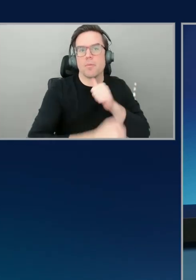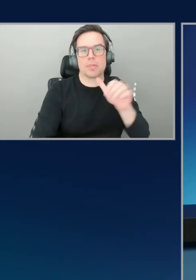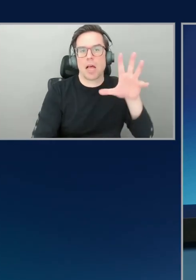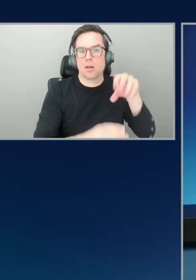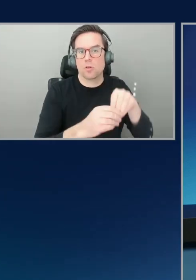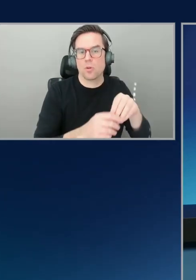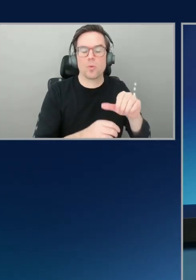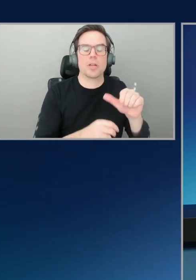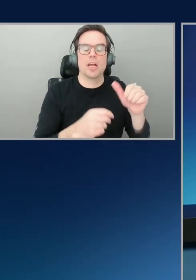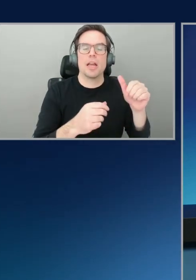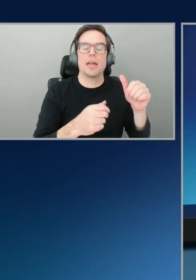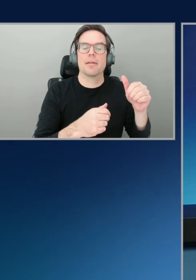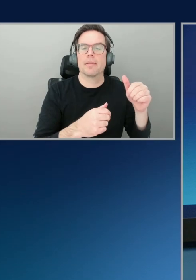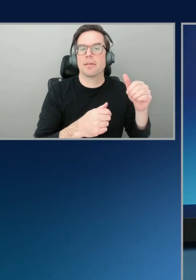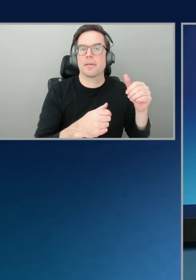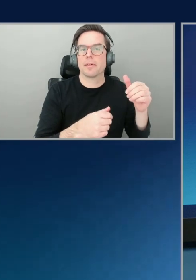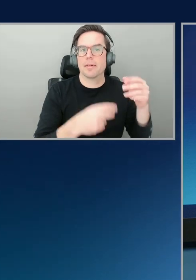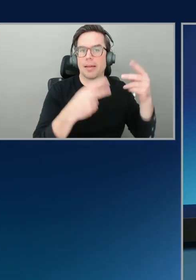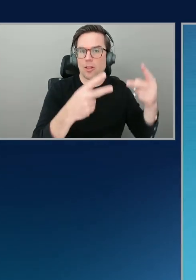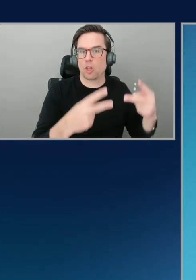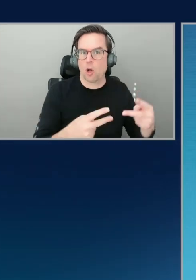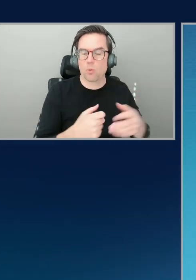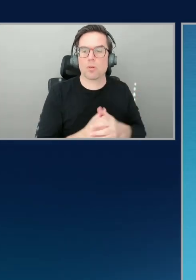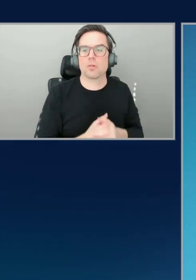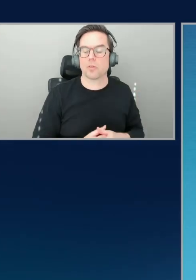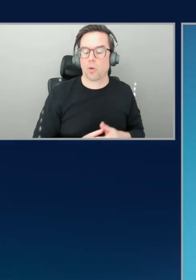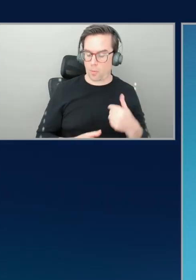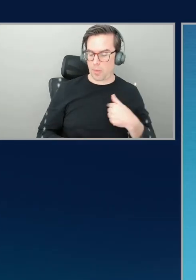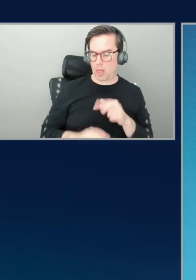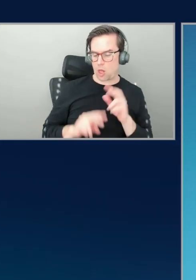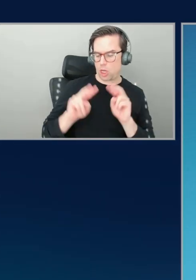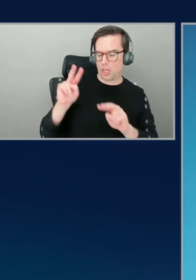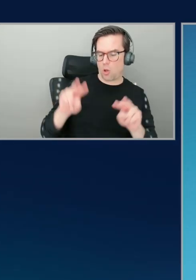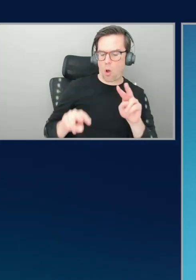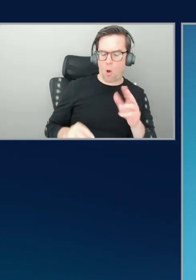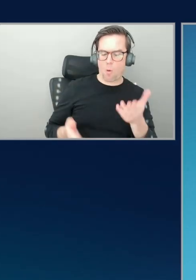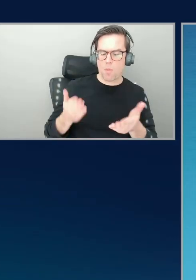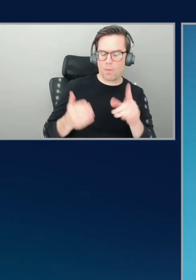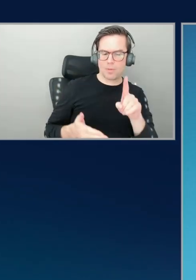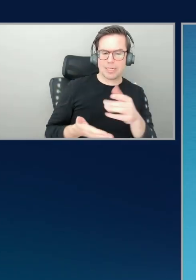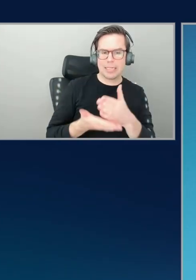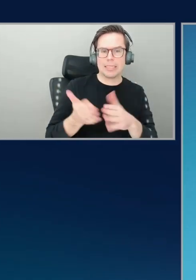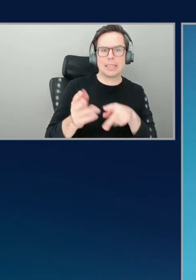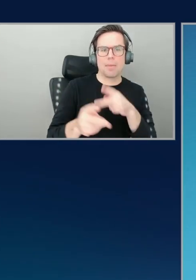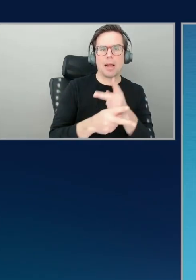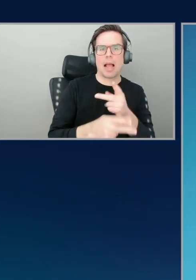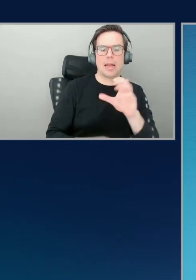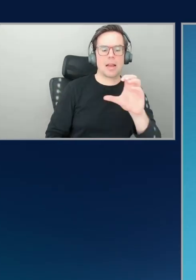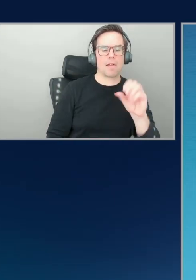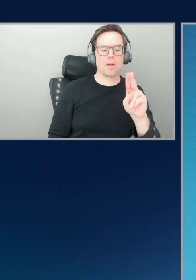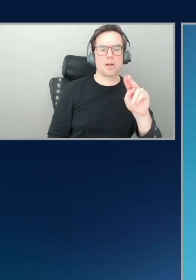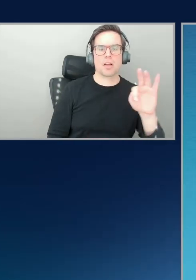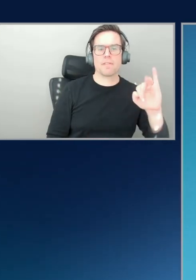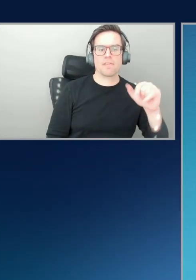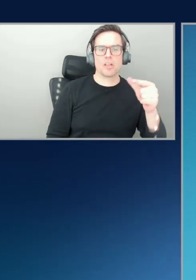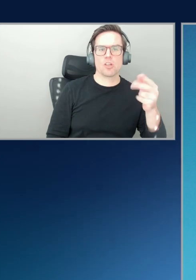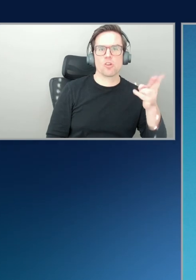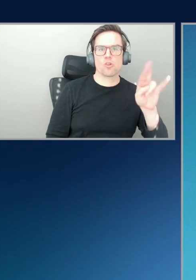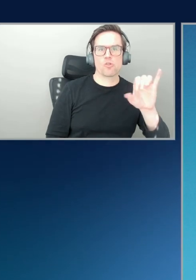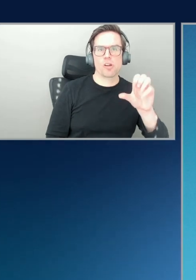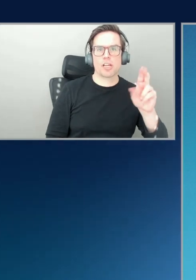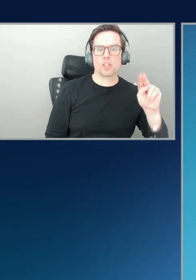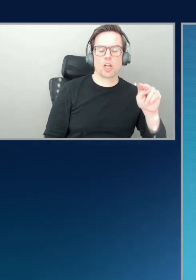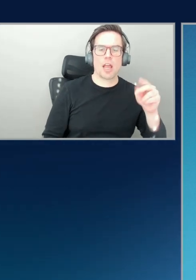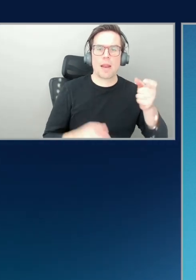this, I would think, oh, we probably need some sort of configuration management tool to pull in this password from, you know, a secure one like